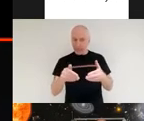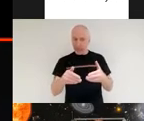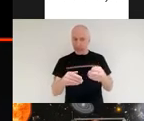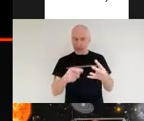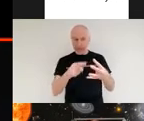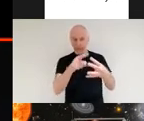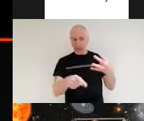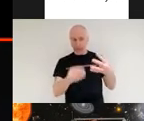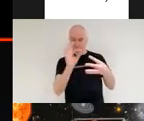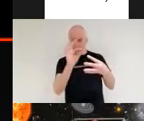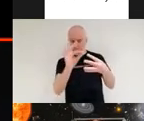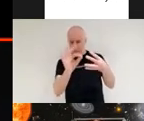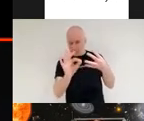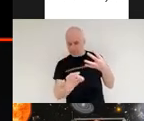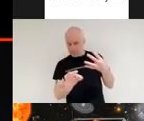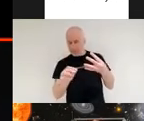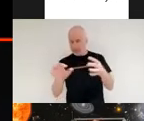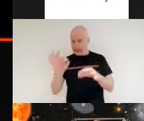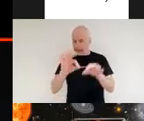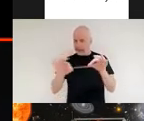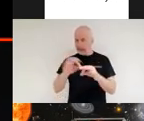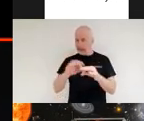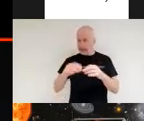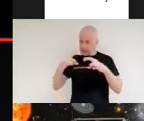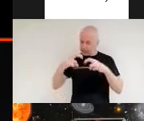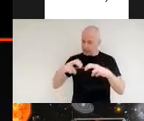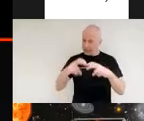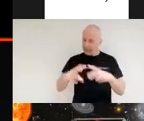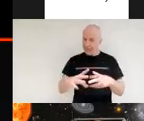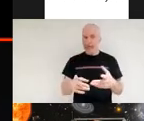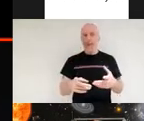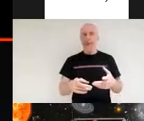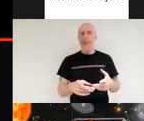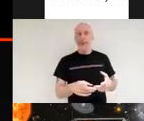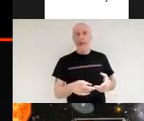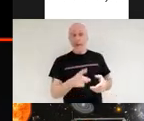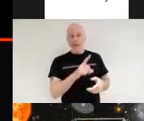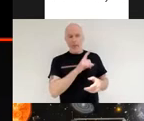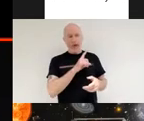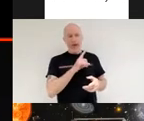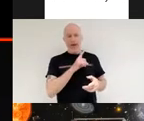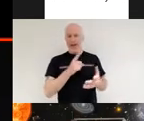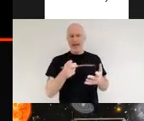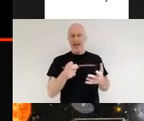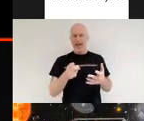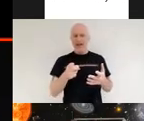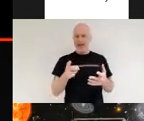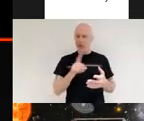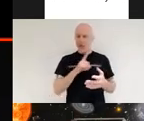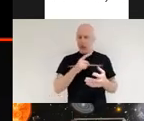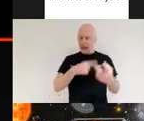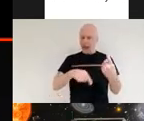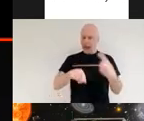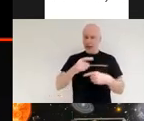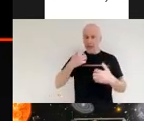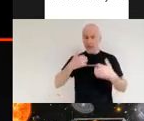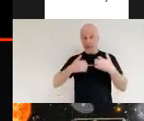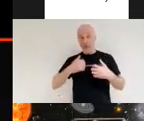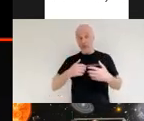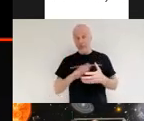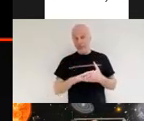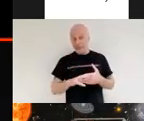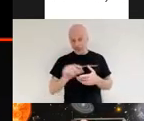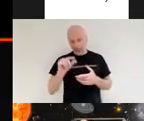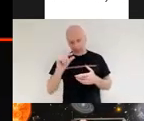scientific research that web's going to be doing why it's going to be doing them why we're interested in that a little bit of the how of how they're going to do it